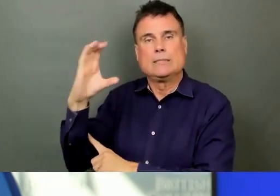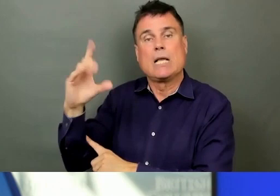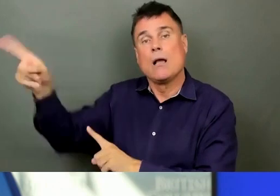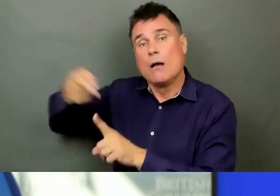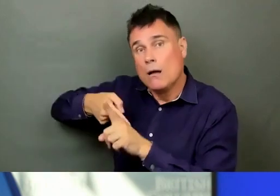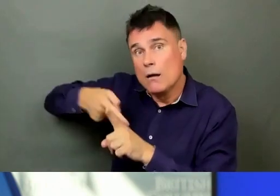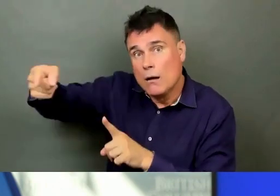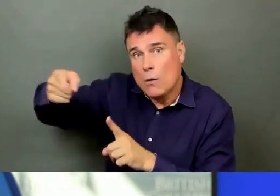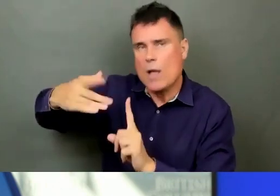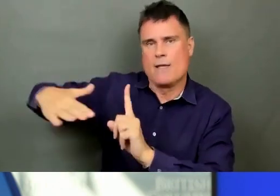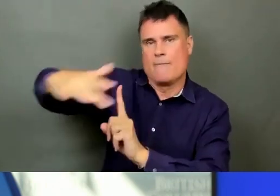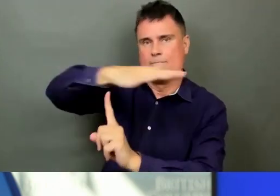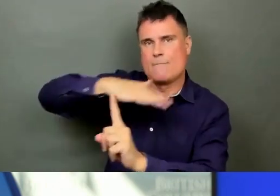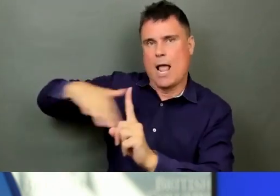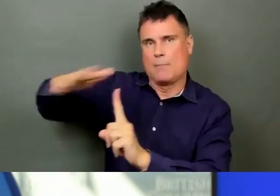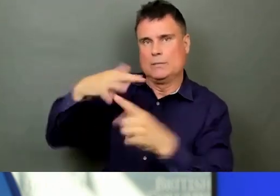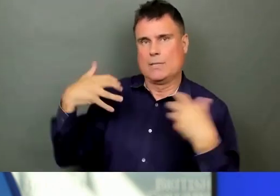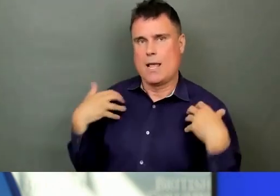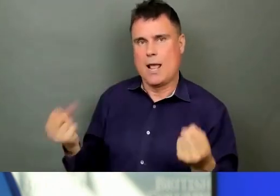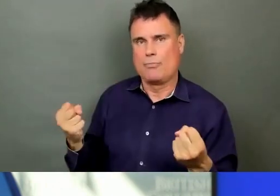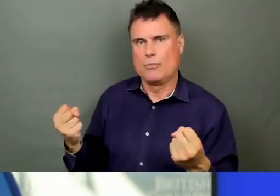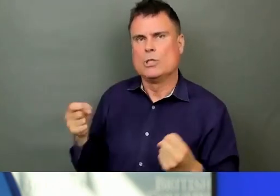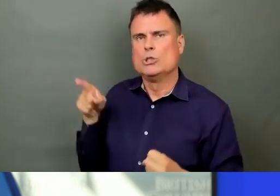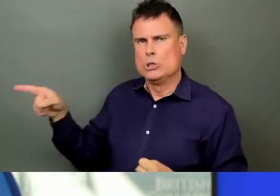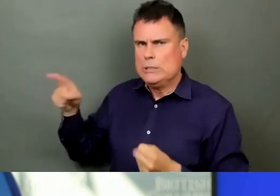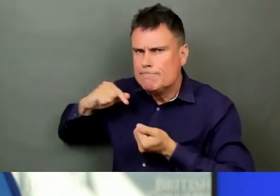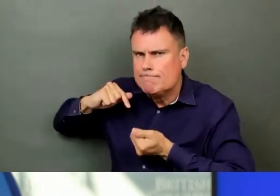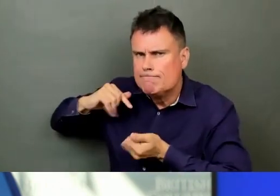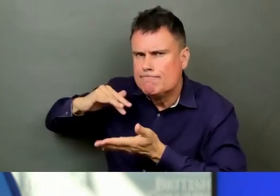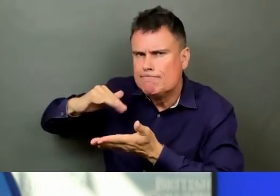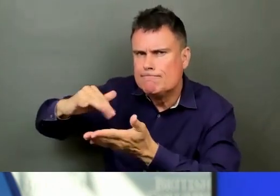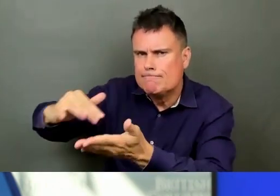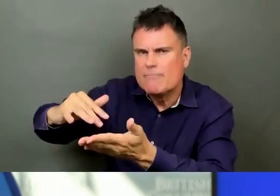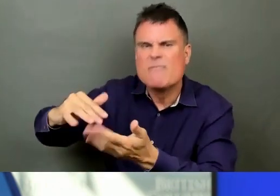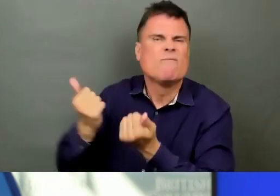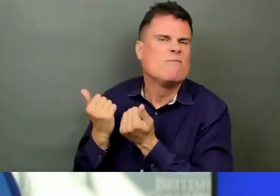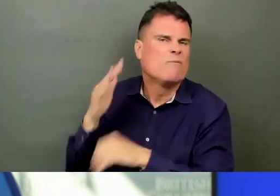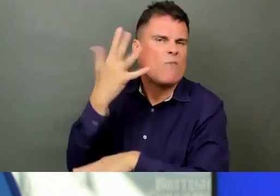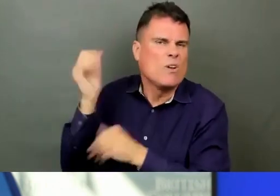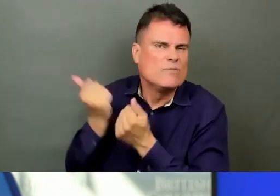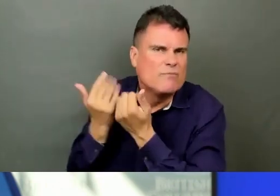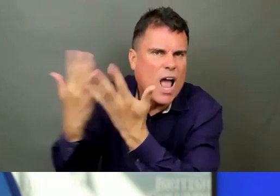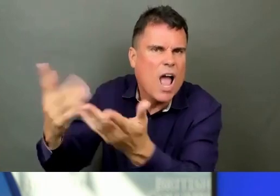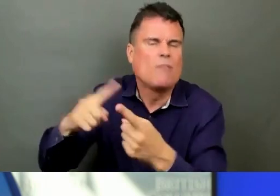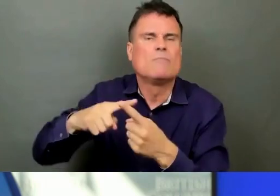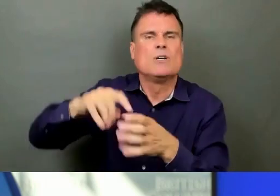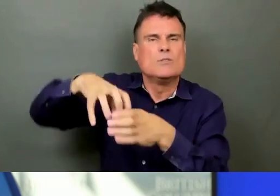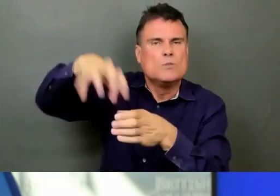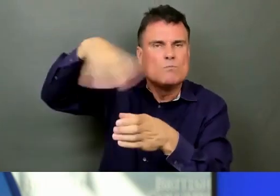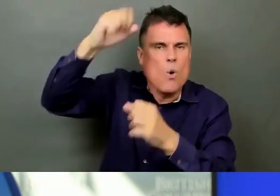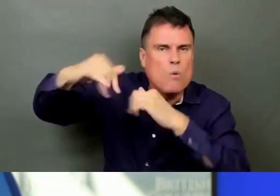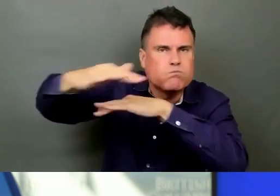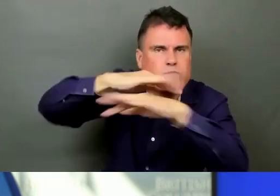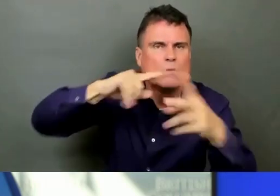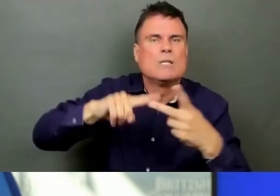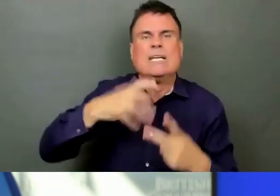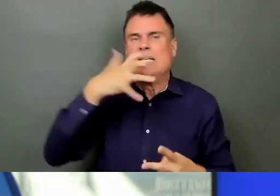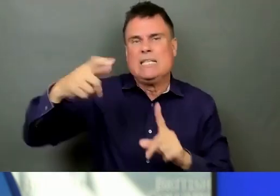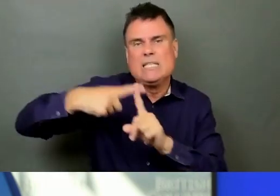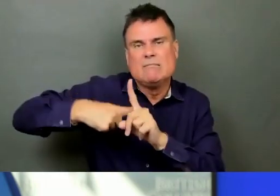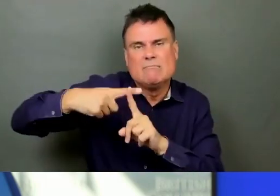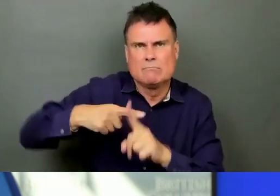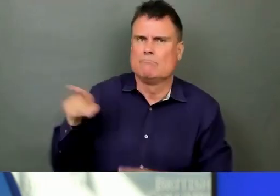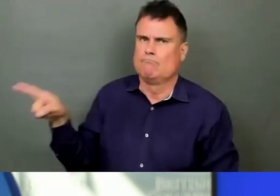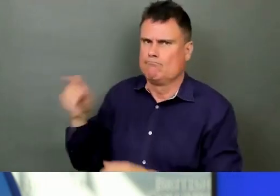wildfire smoke and extreme hot weather for over 20 years. she's here to talk to everyone in BC about steps that they can take.